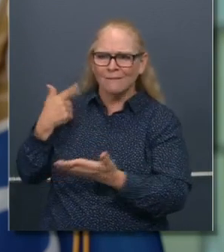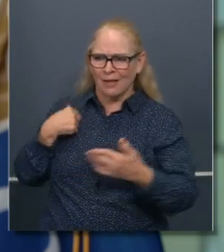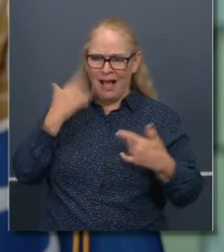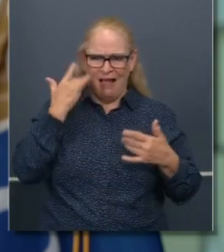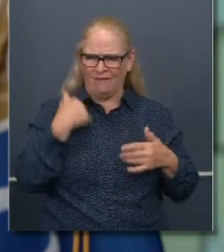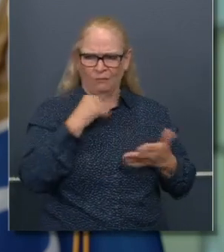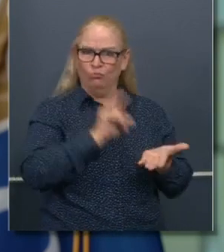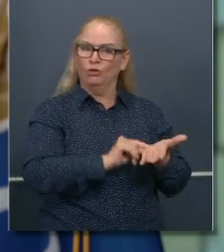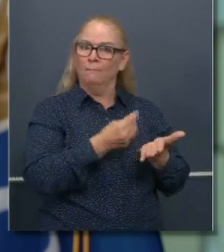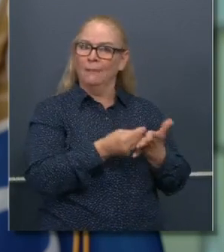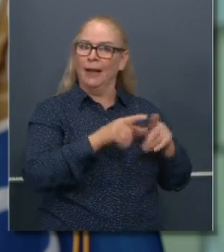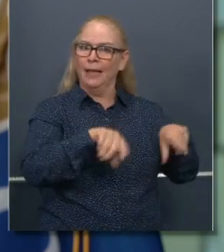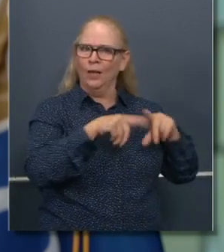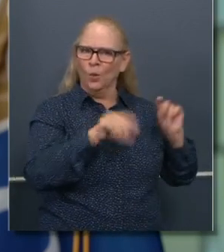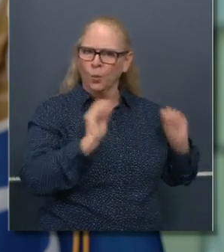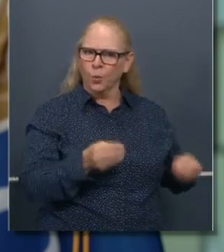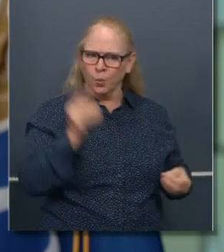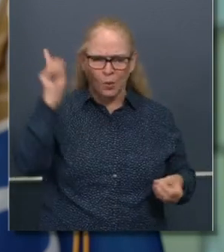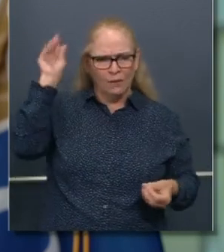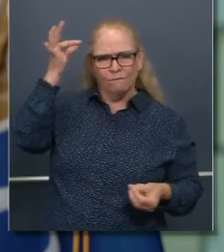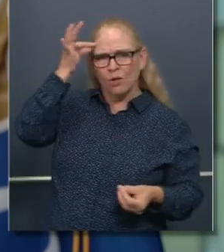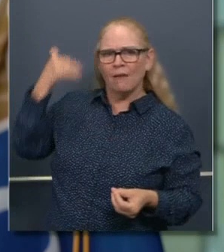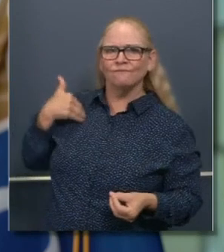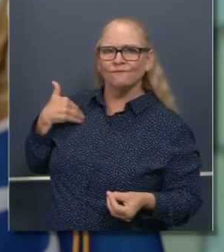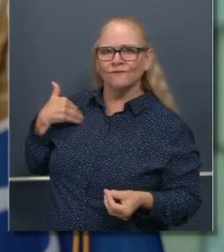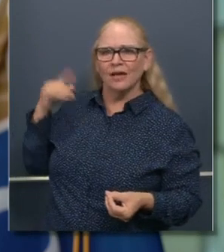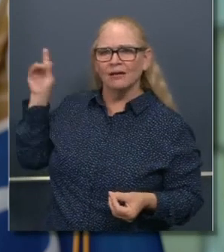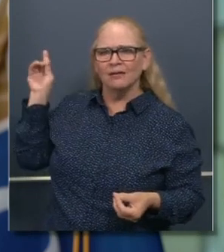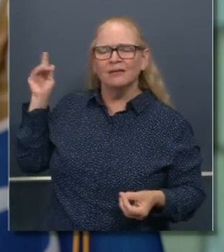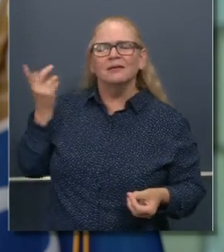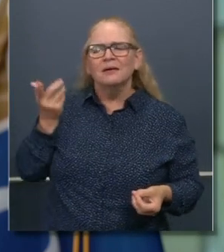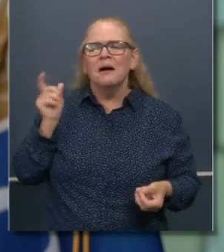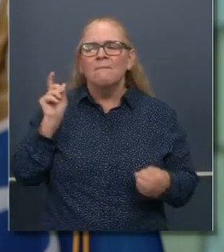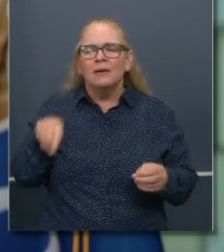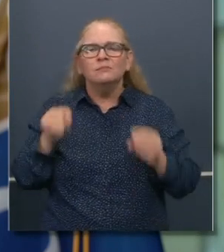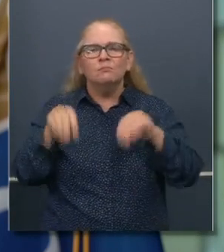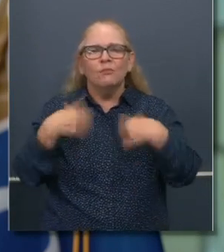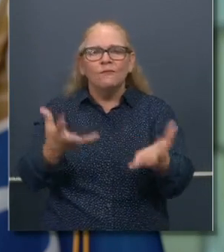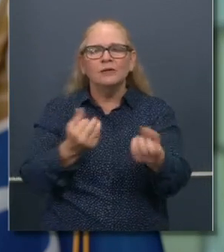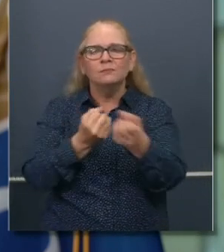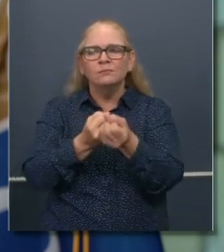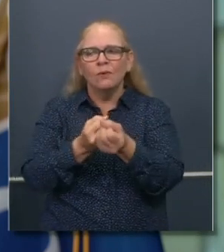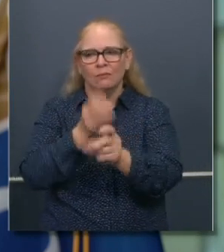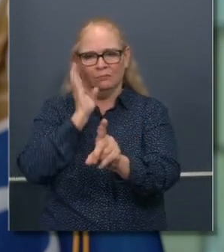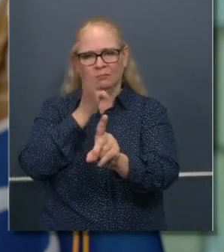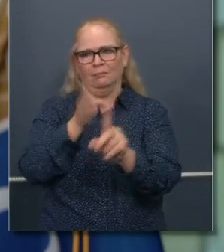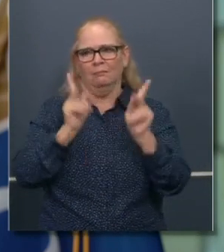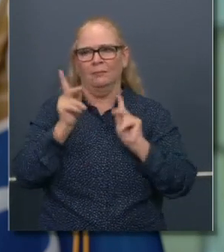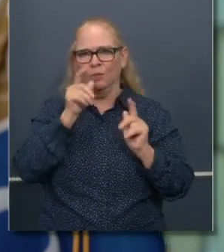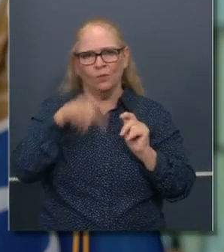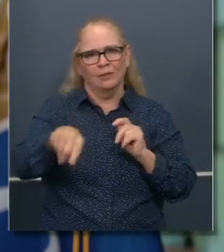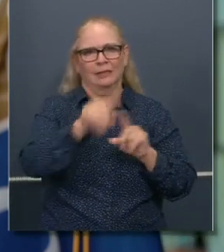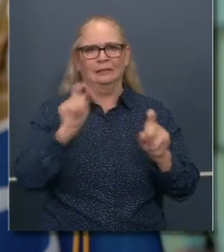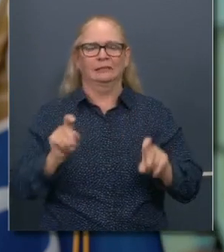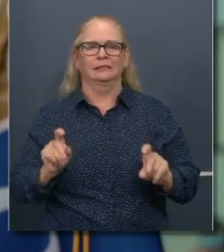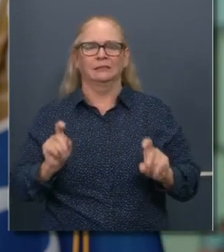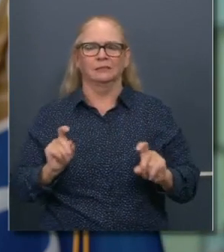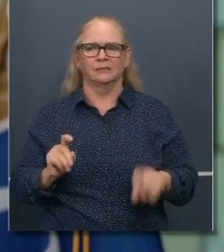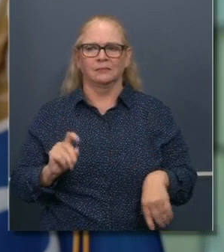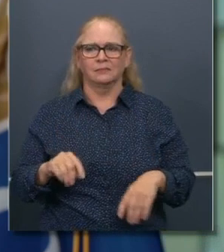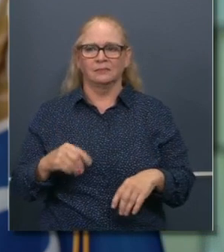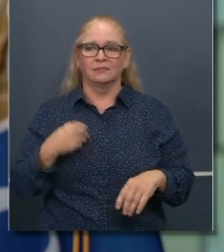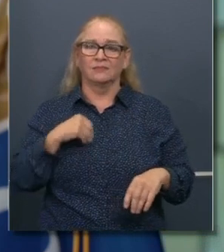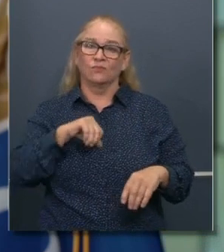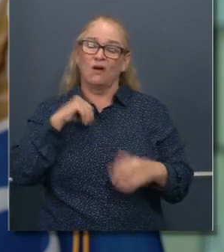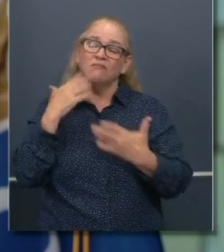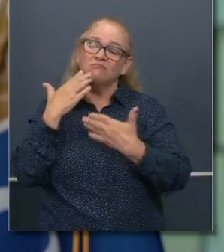in the most direct and impactful way. Uh, and we were very proud and pleased and very thankful, uh, of Congress,